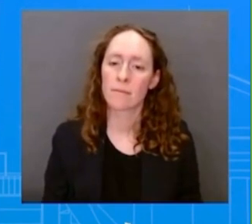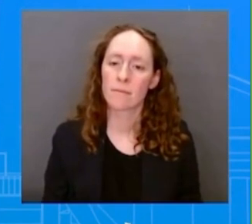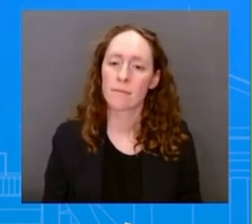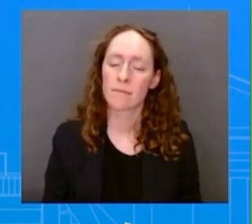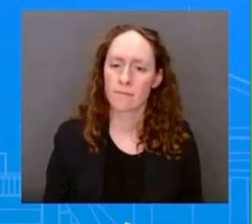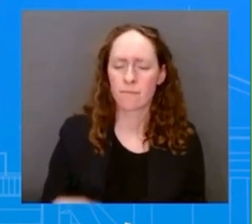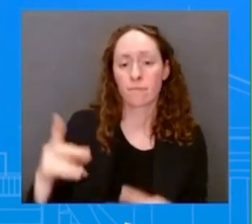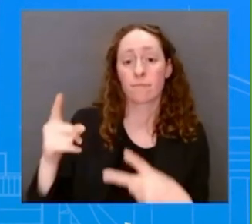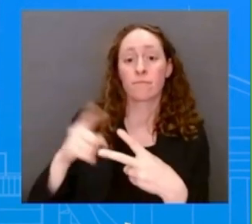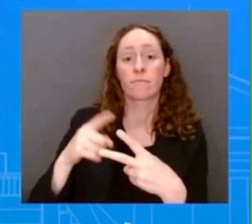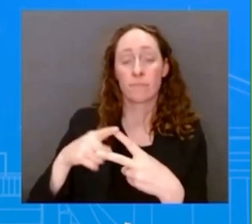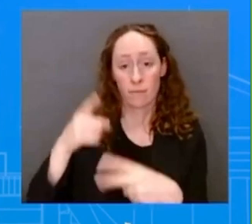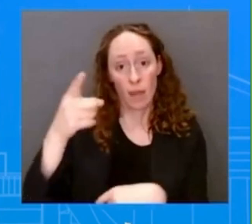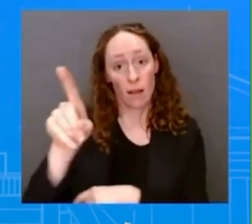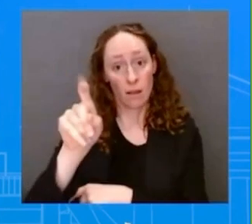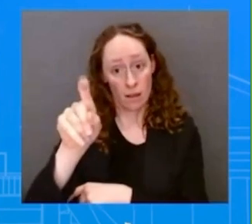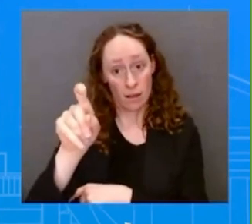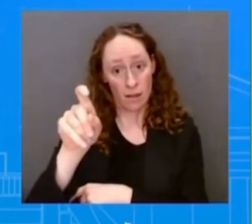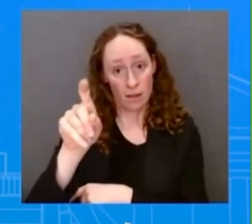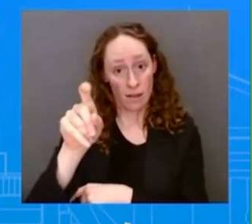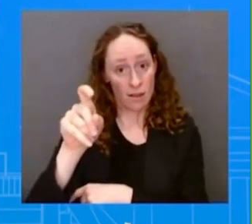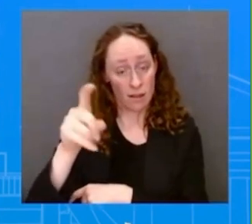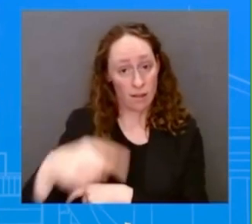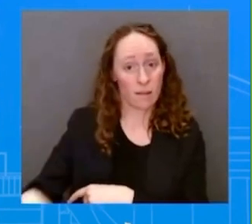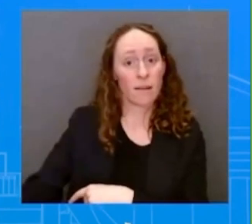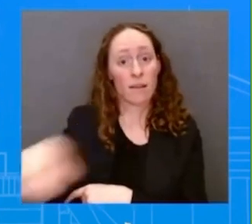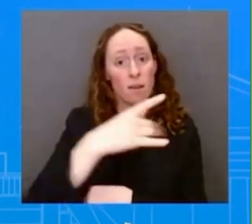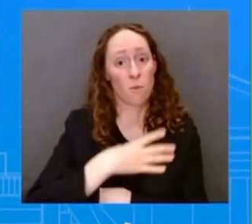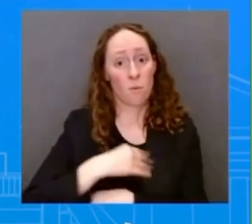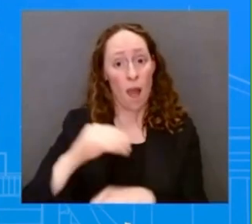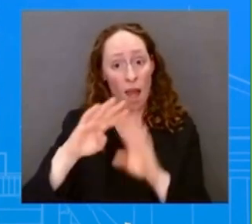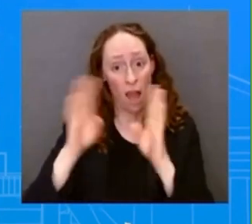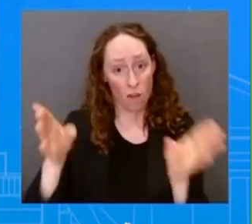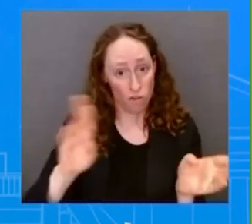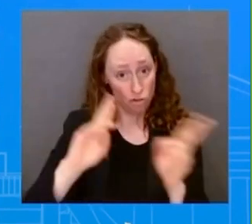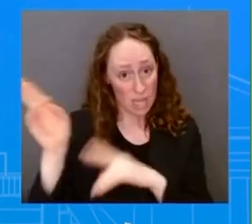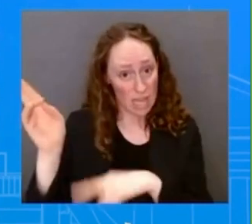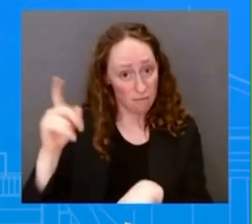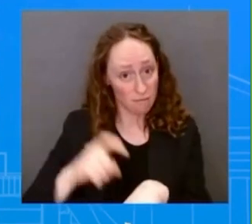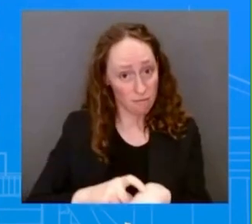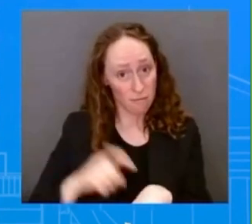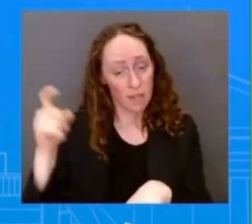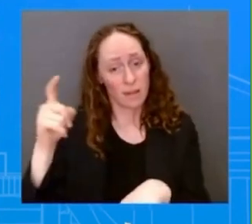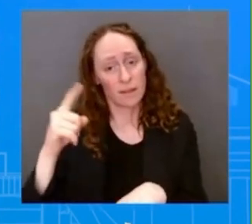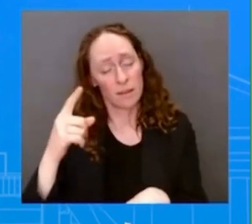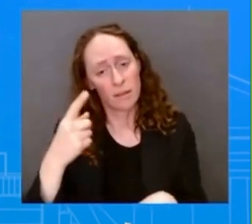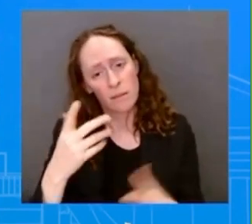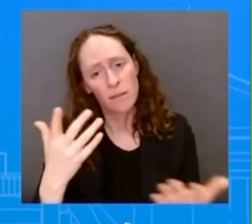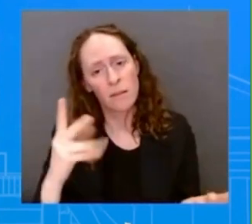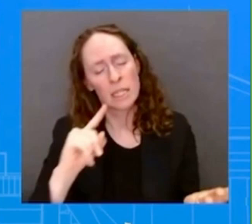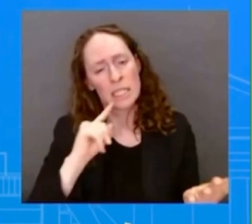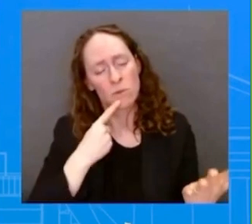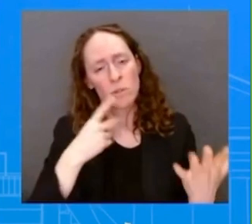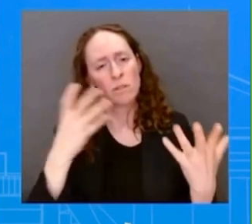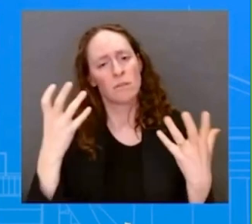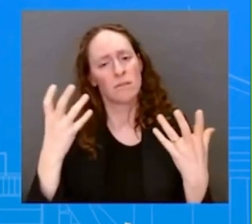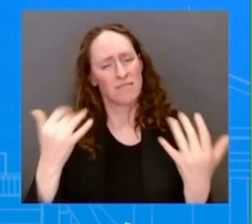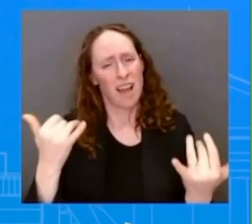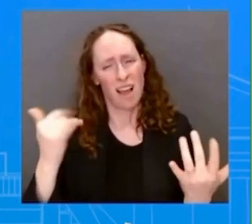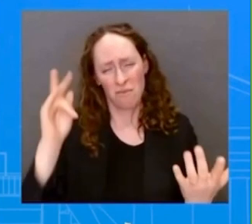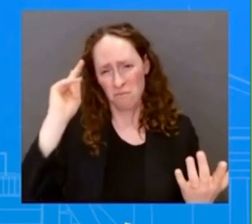Maduro's government to solve, to try to solve the political crisis in Venezuela as the State Department